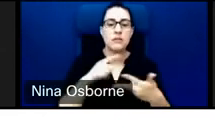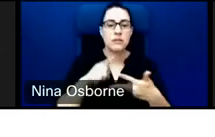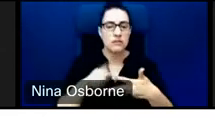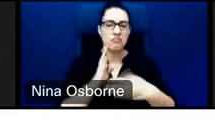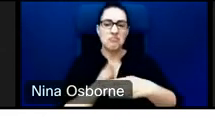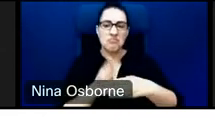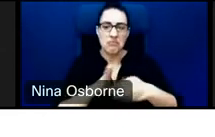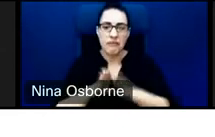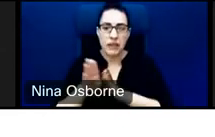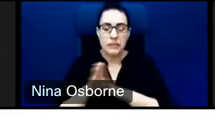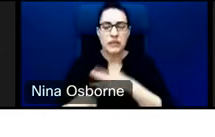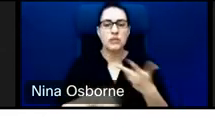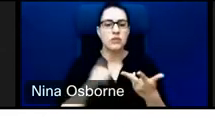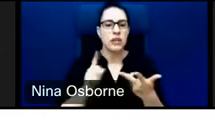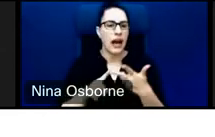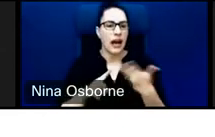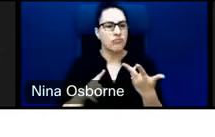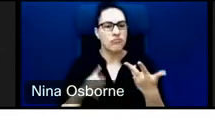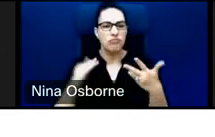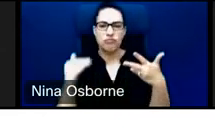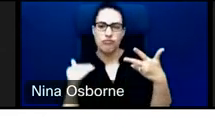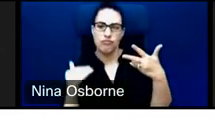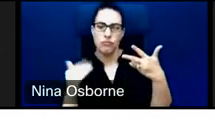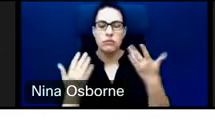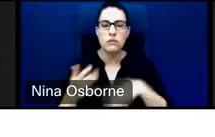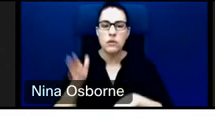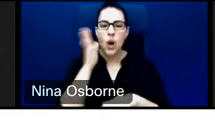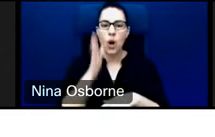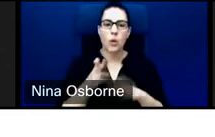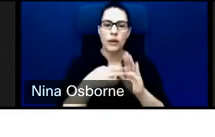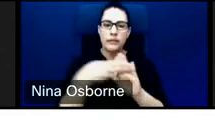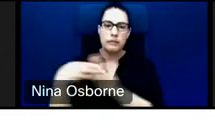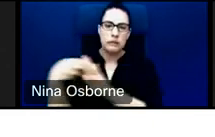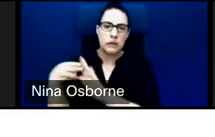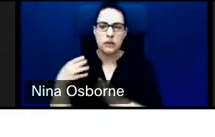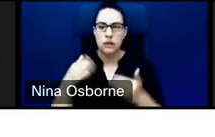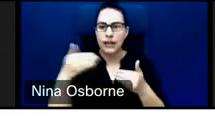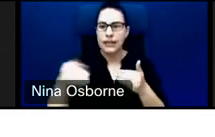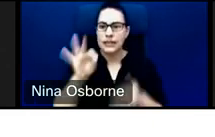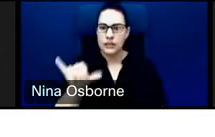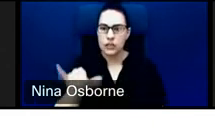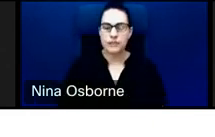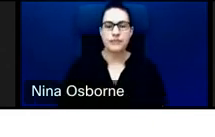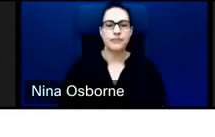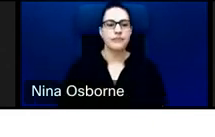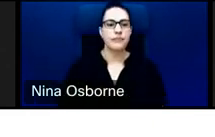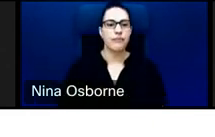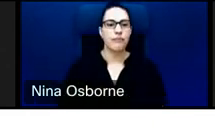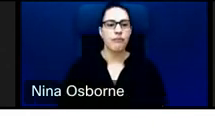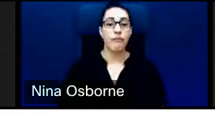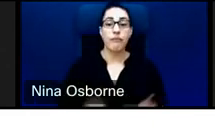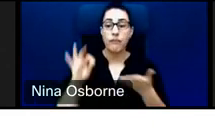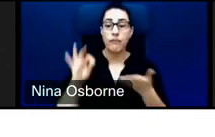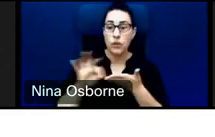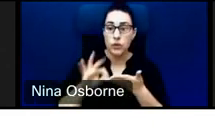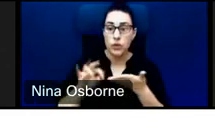in the next fiscal year. The score is a risk-adjusted score. So it not